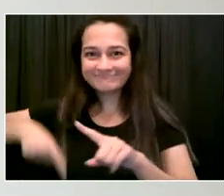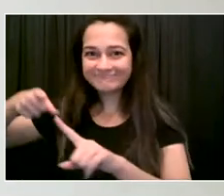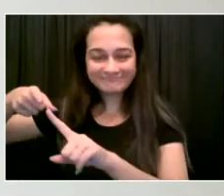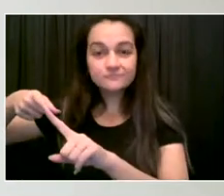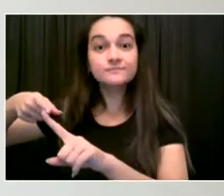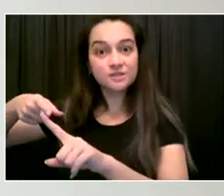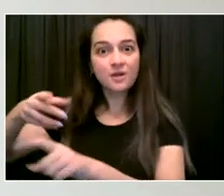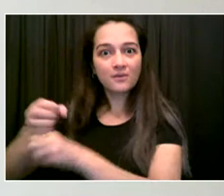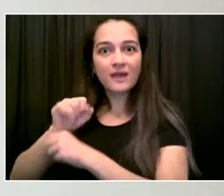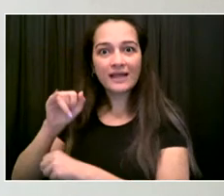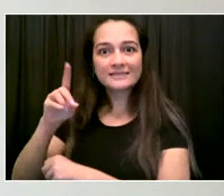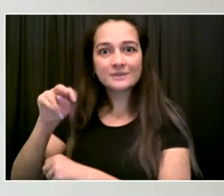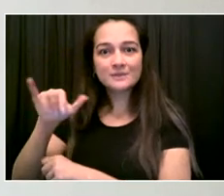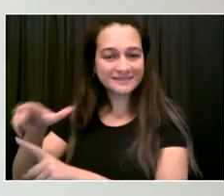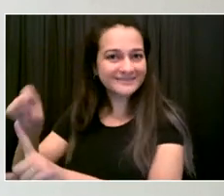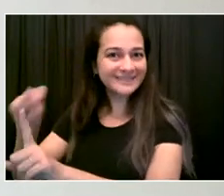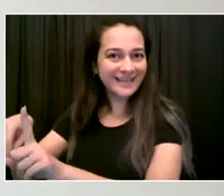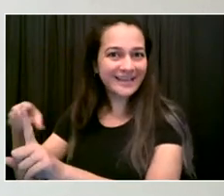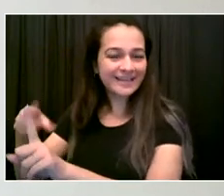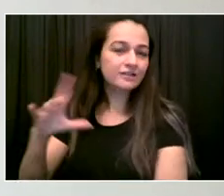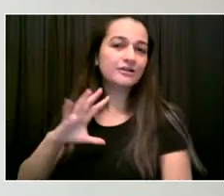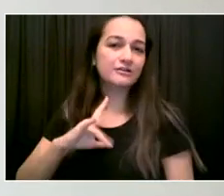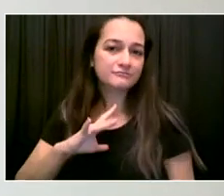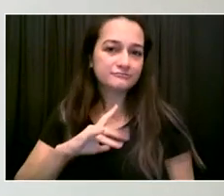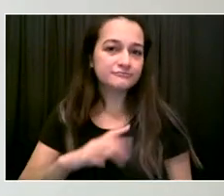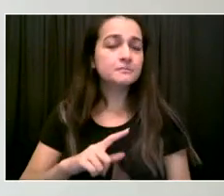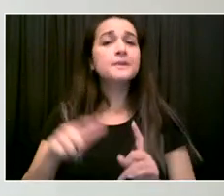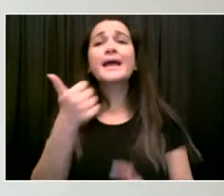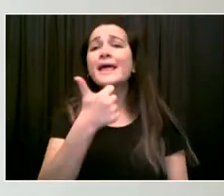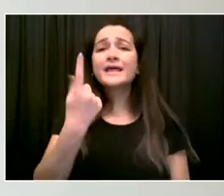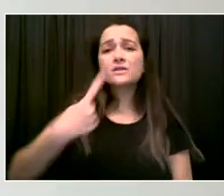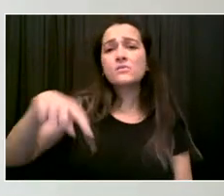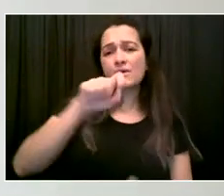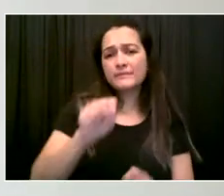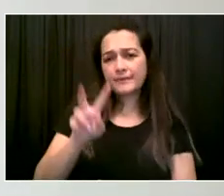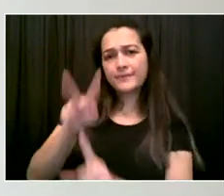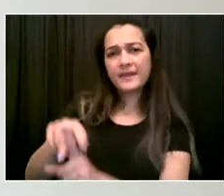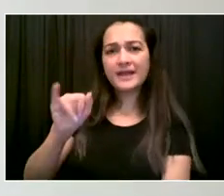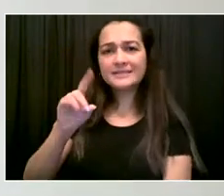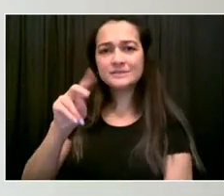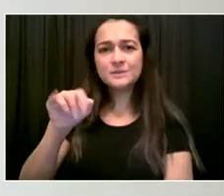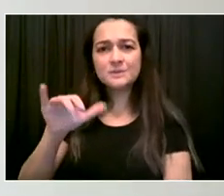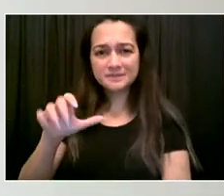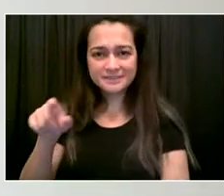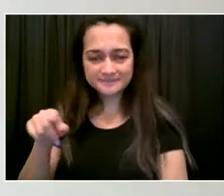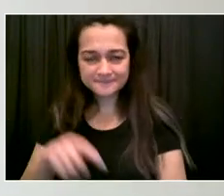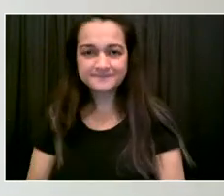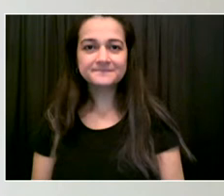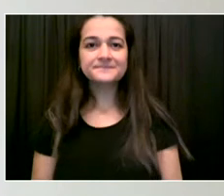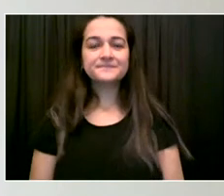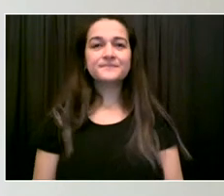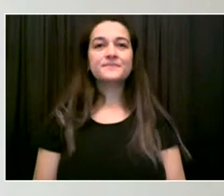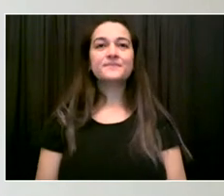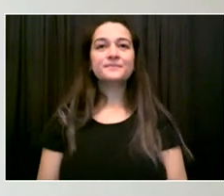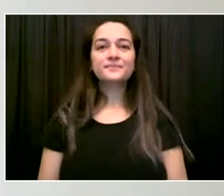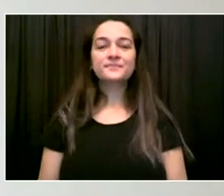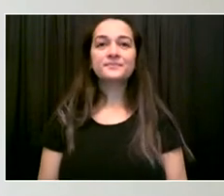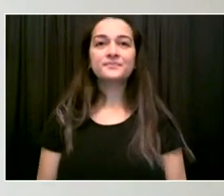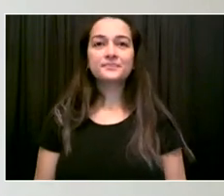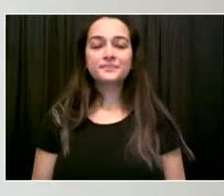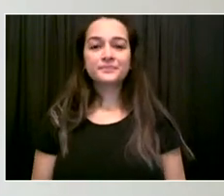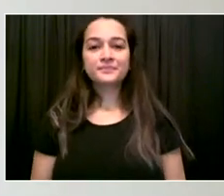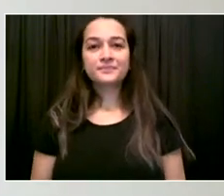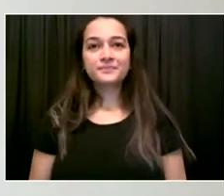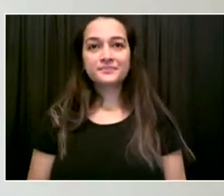provide funds for workers who have been excluded from any financial safety net assistance. These are the same workers who are out on the